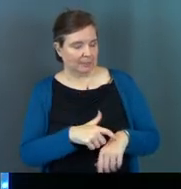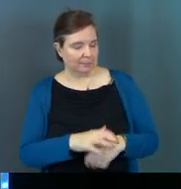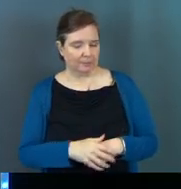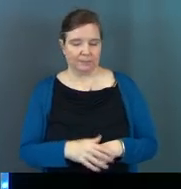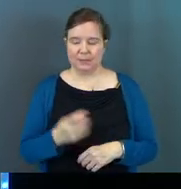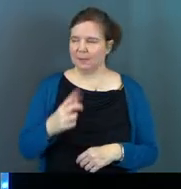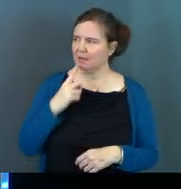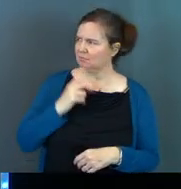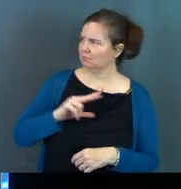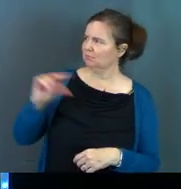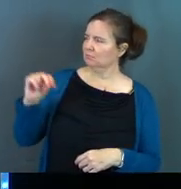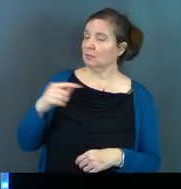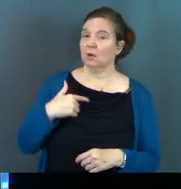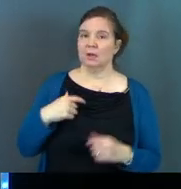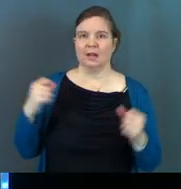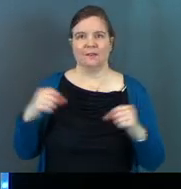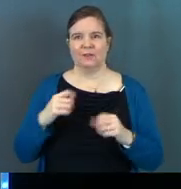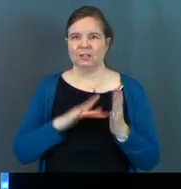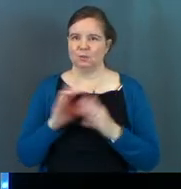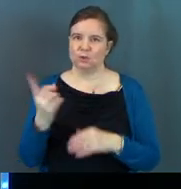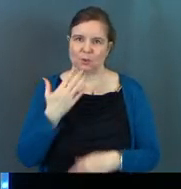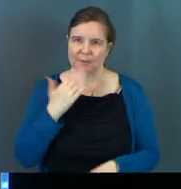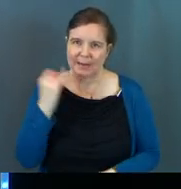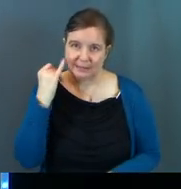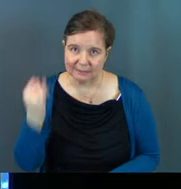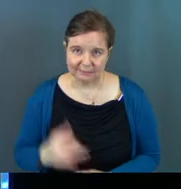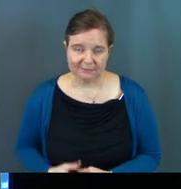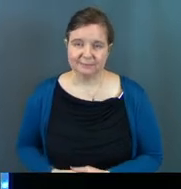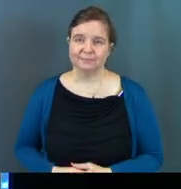Peter fights Jesus, which is always a bad idea.